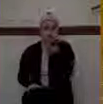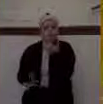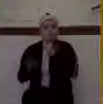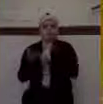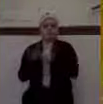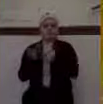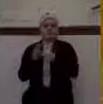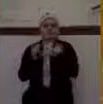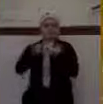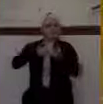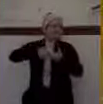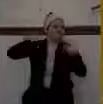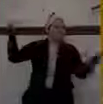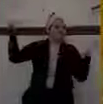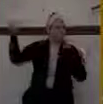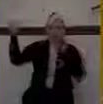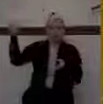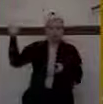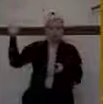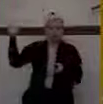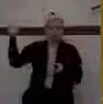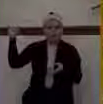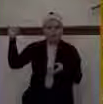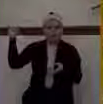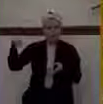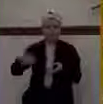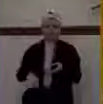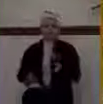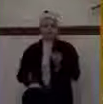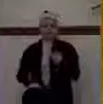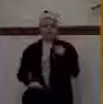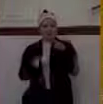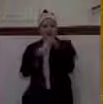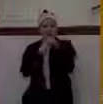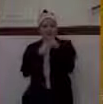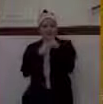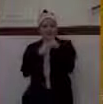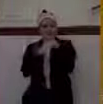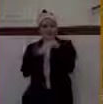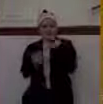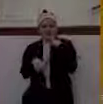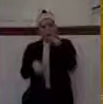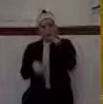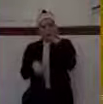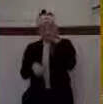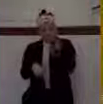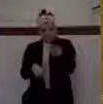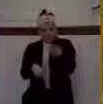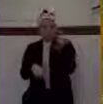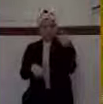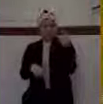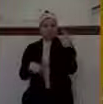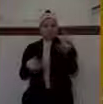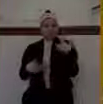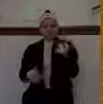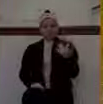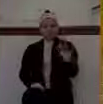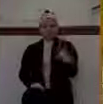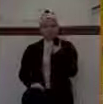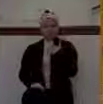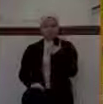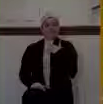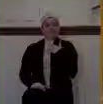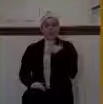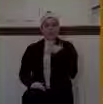These were harsh words from Jesus to this church. In essence, what Jesus was saying was to this church is that you make me sick.